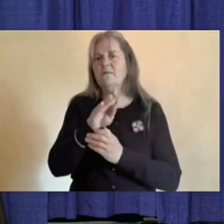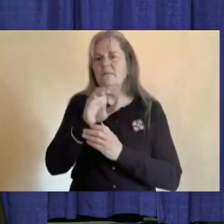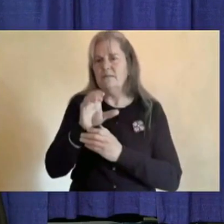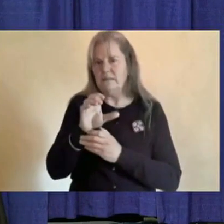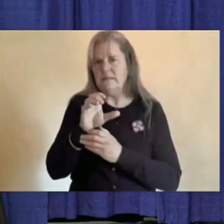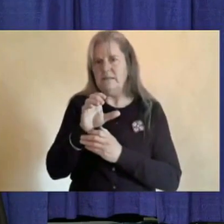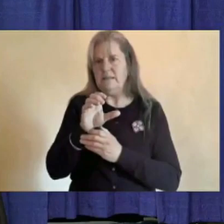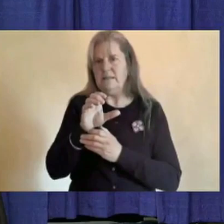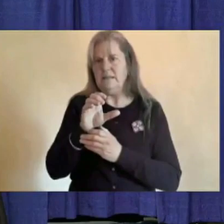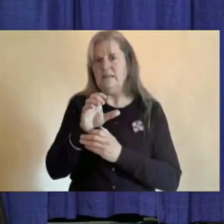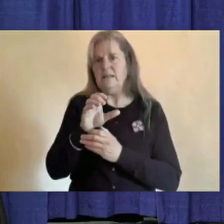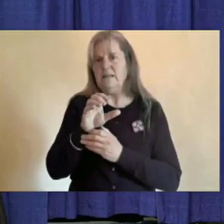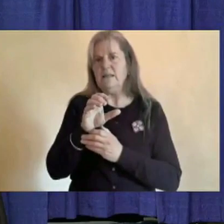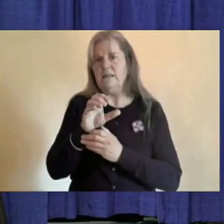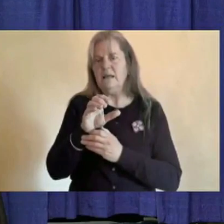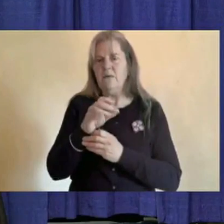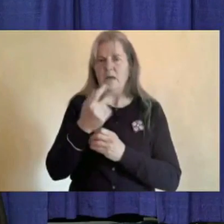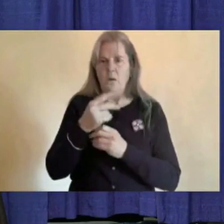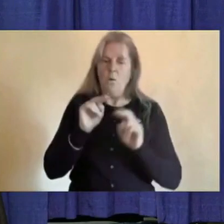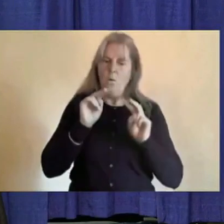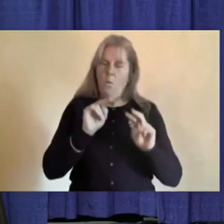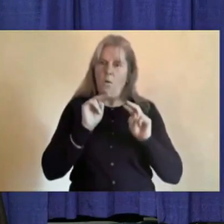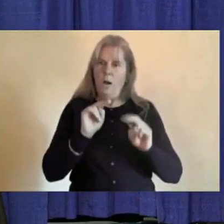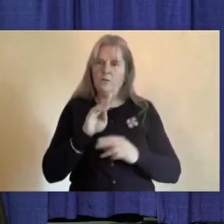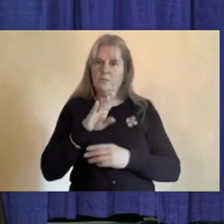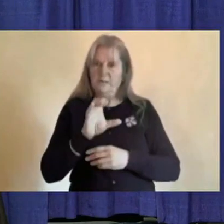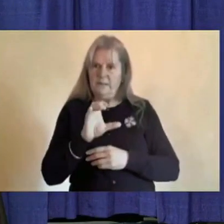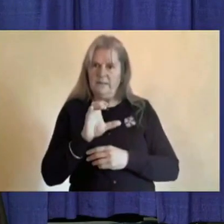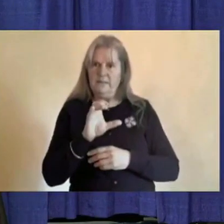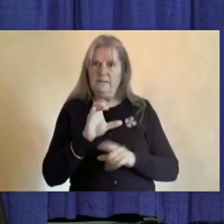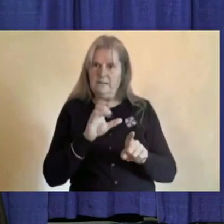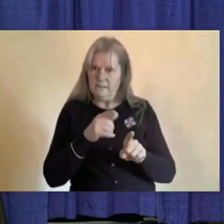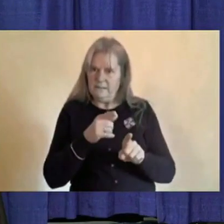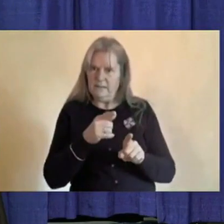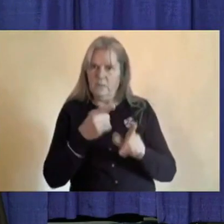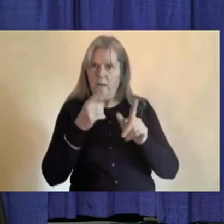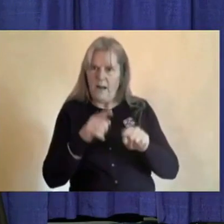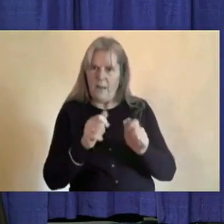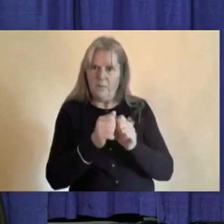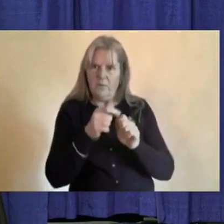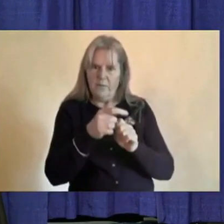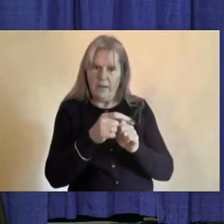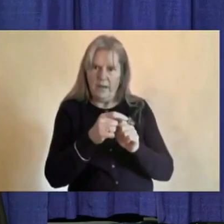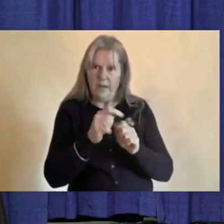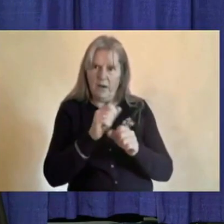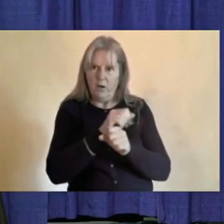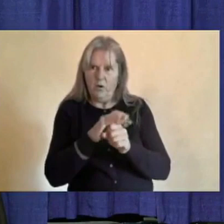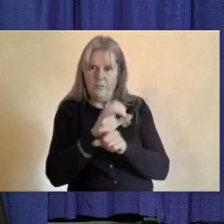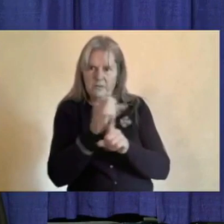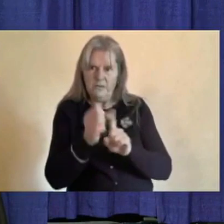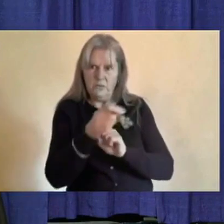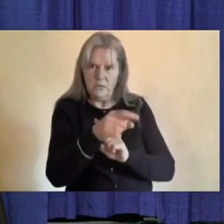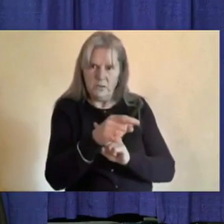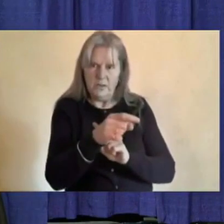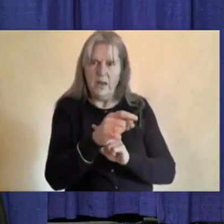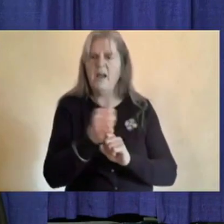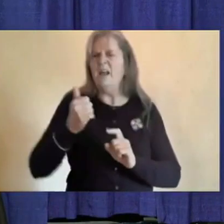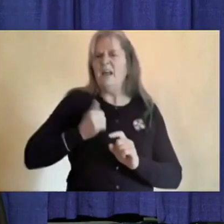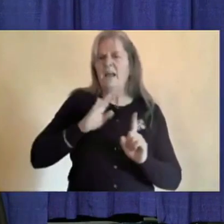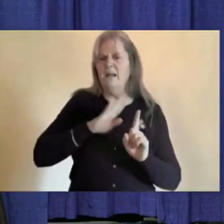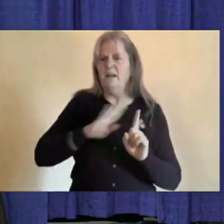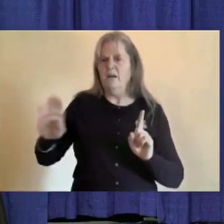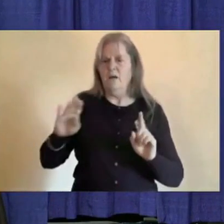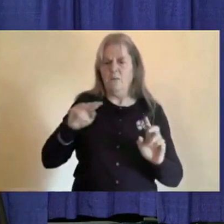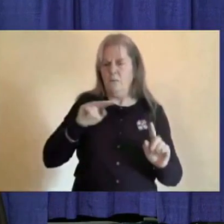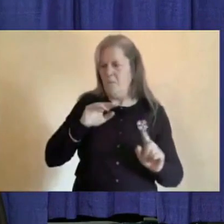to watch BC and the rest of the country and analyze where we want to go from here and when but if we want to at